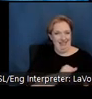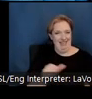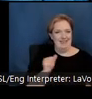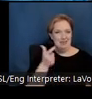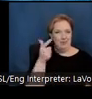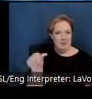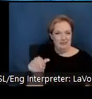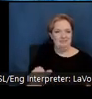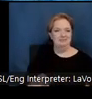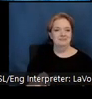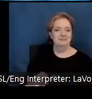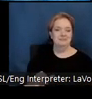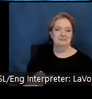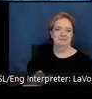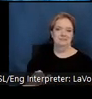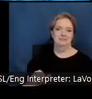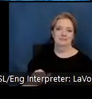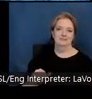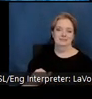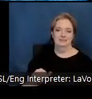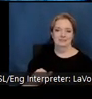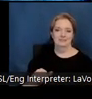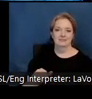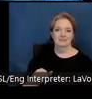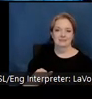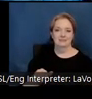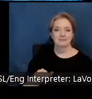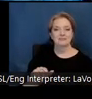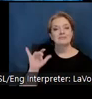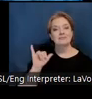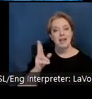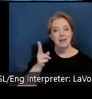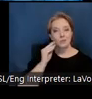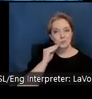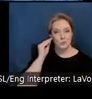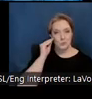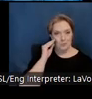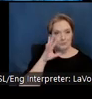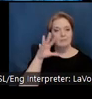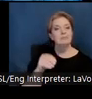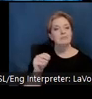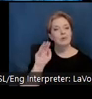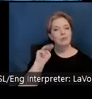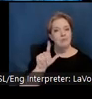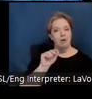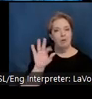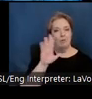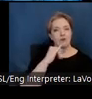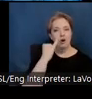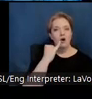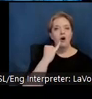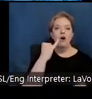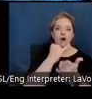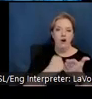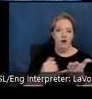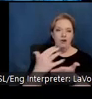In addition to showcasing Sam's furniture, the historic home displays the Maloof's own art collection, which celebrates handmade